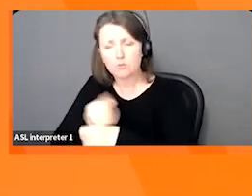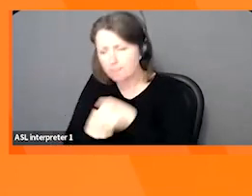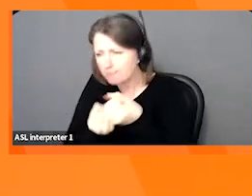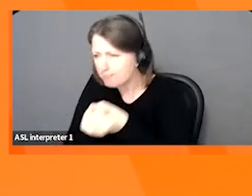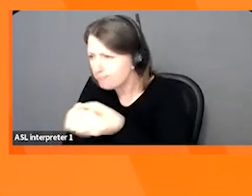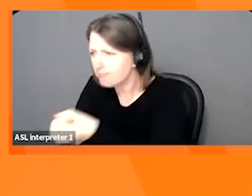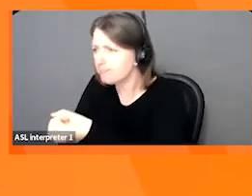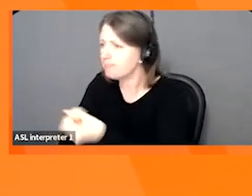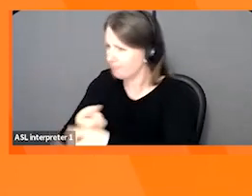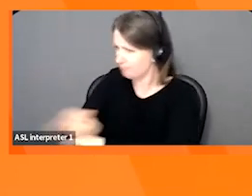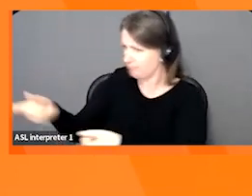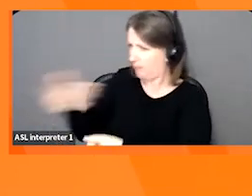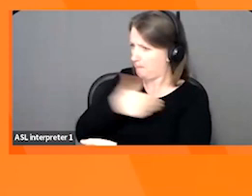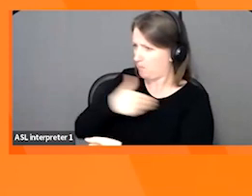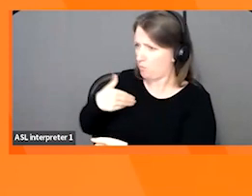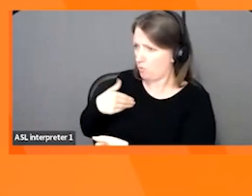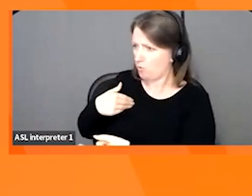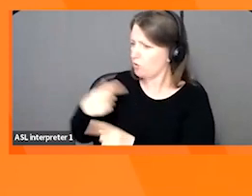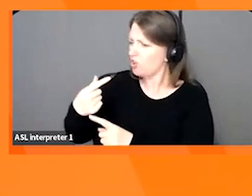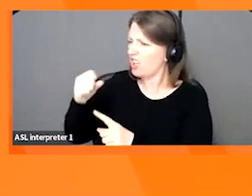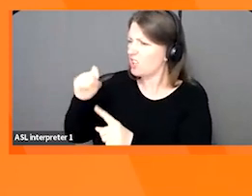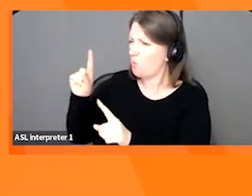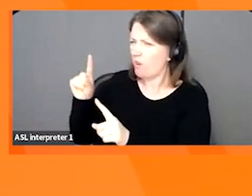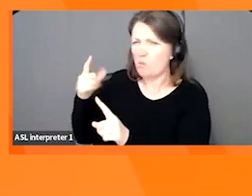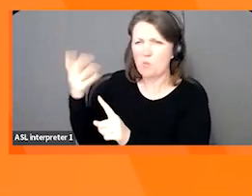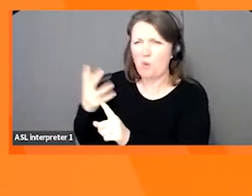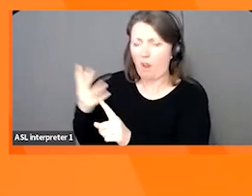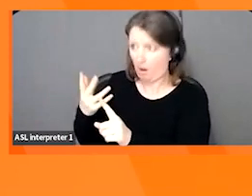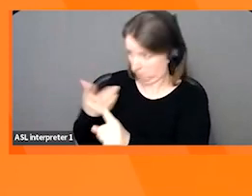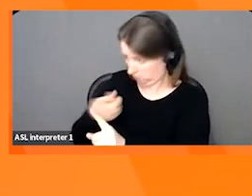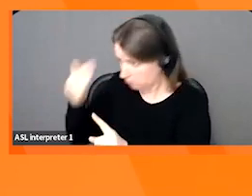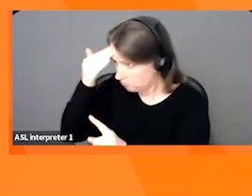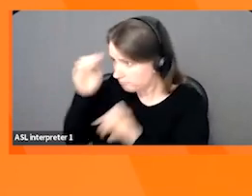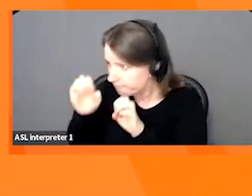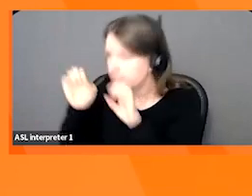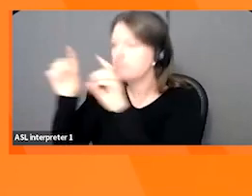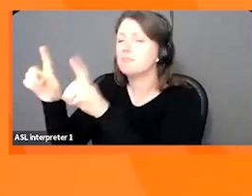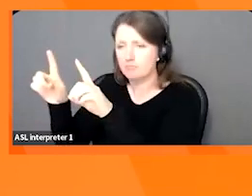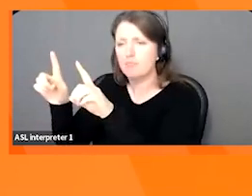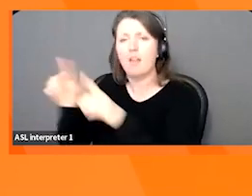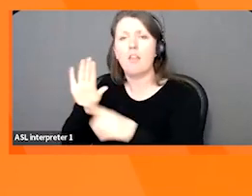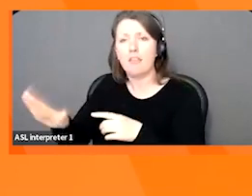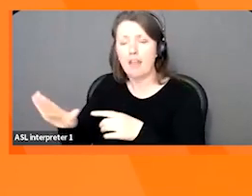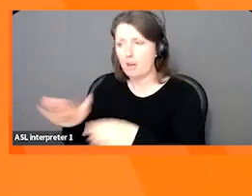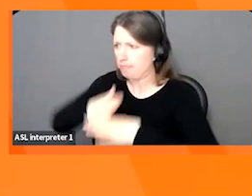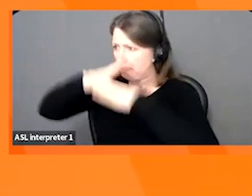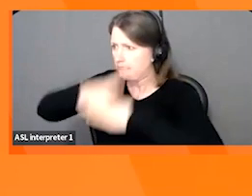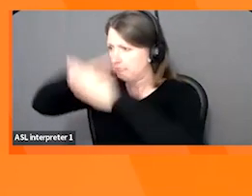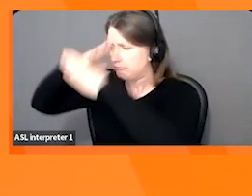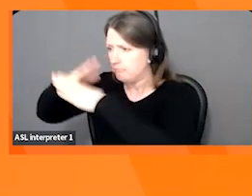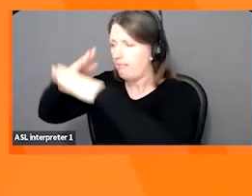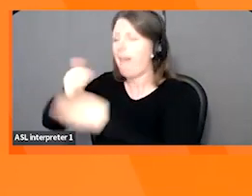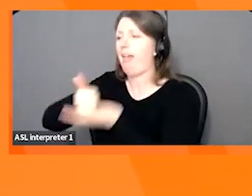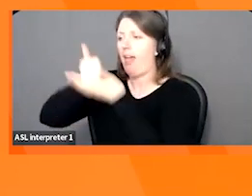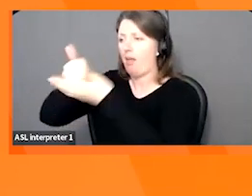and familiarize members with the GS1 global standards and to minimize any startup and scale up hurdles along the way. So I feel